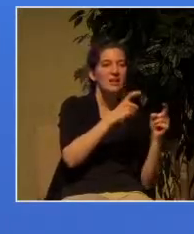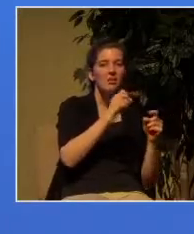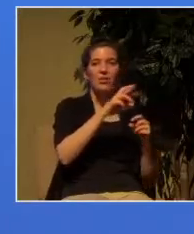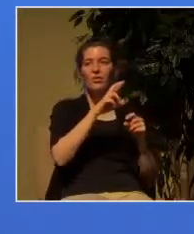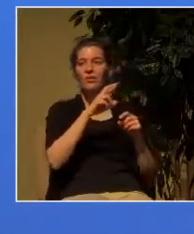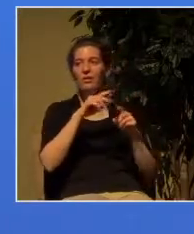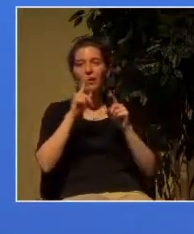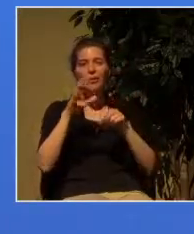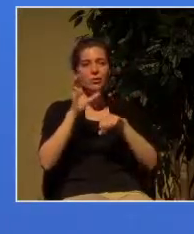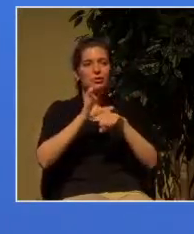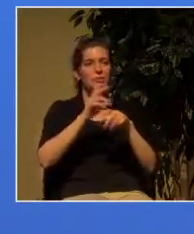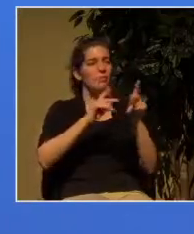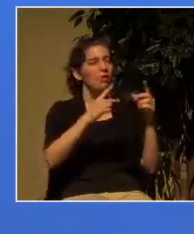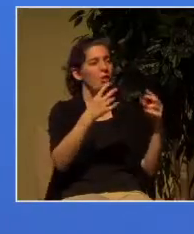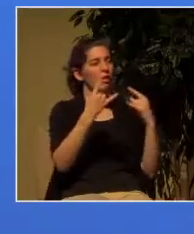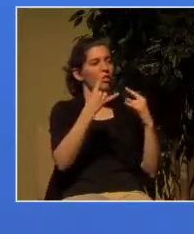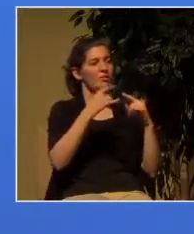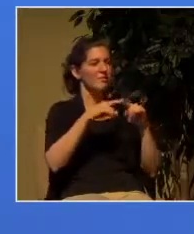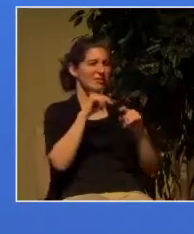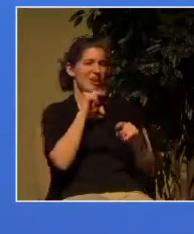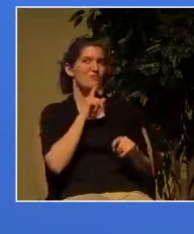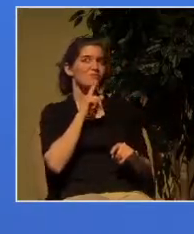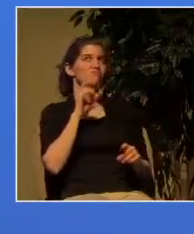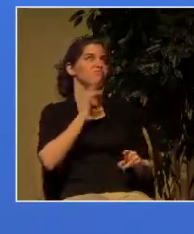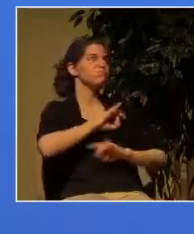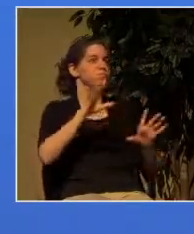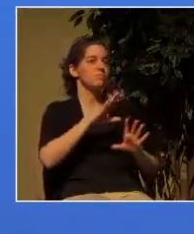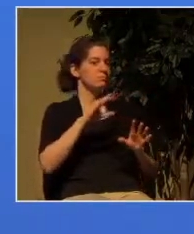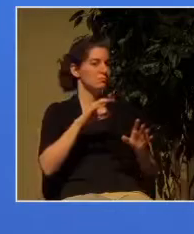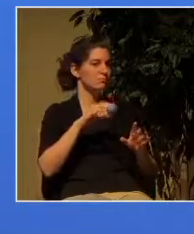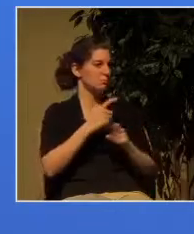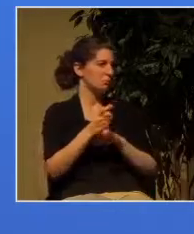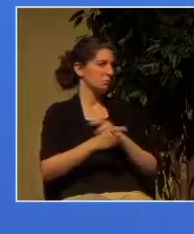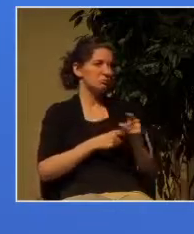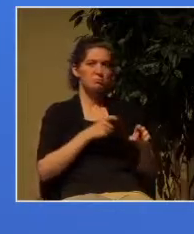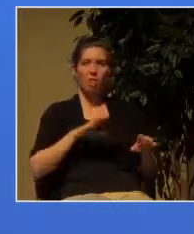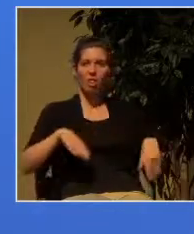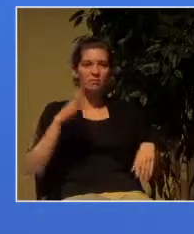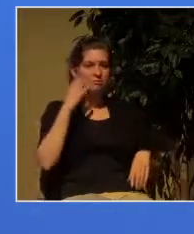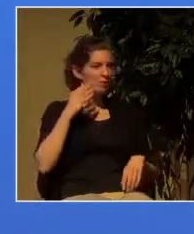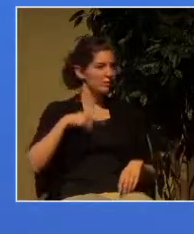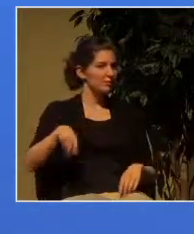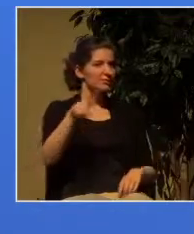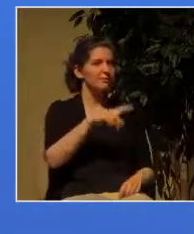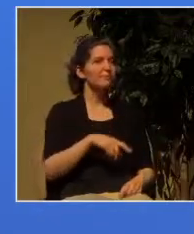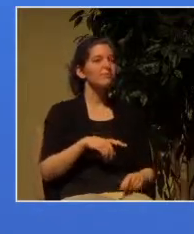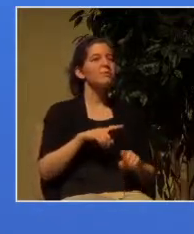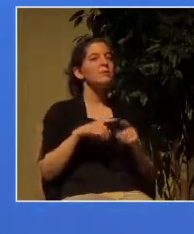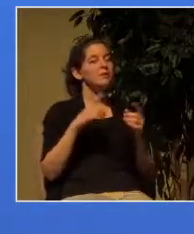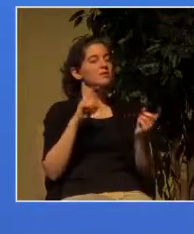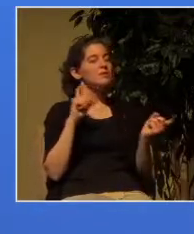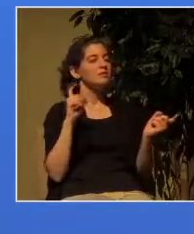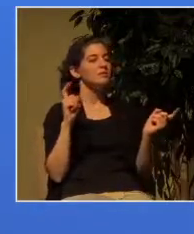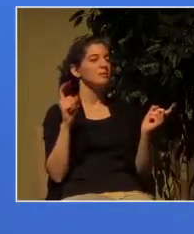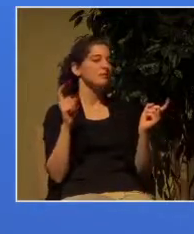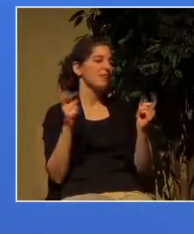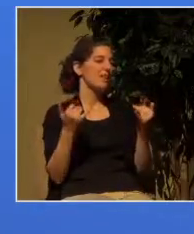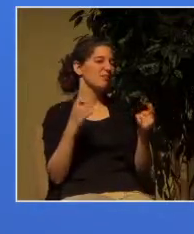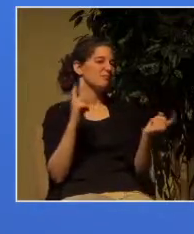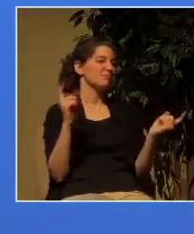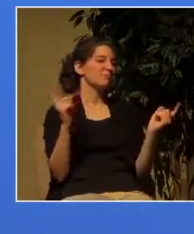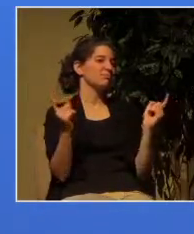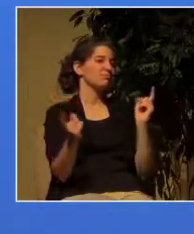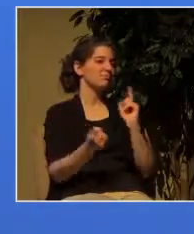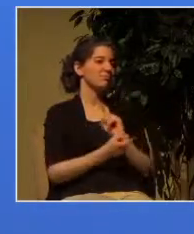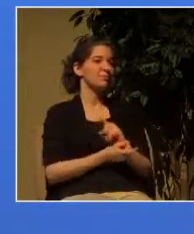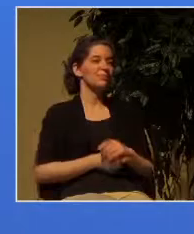do aren't we but that's changing of course because as our society in a